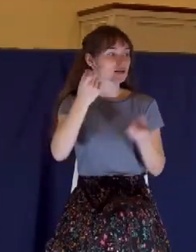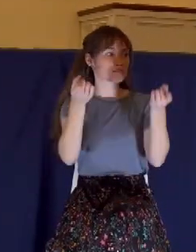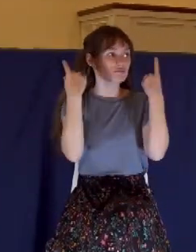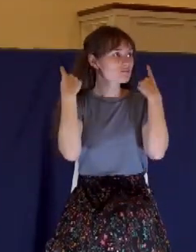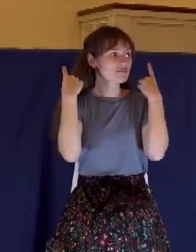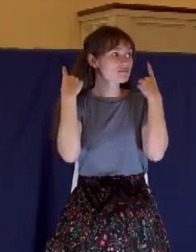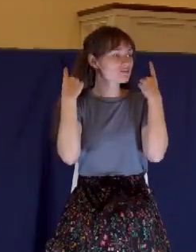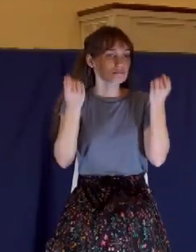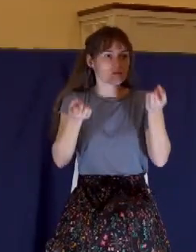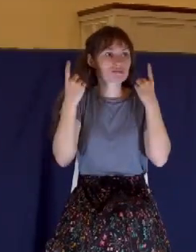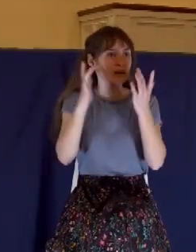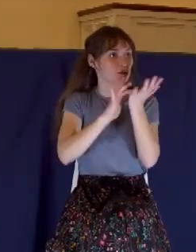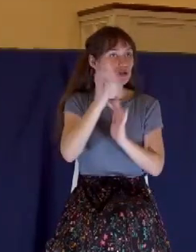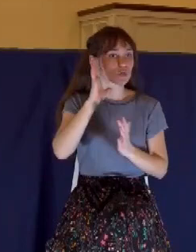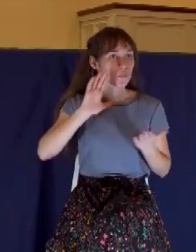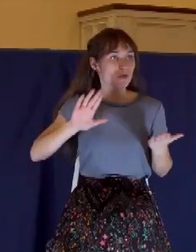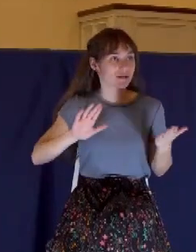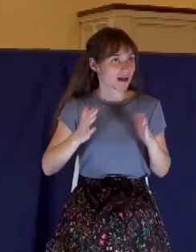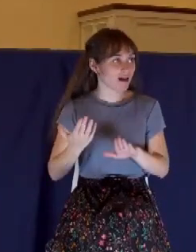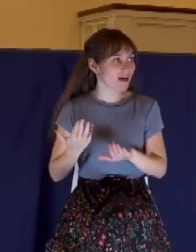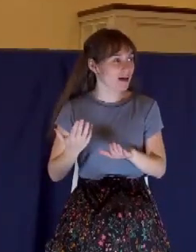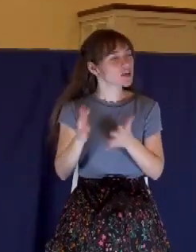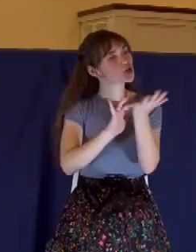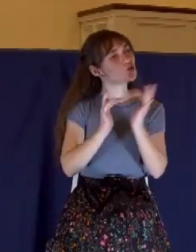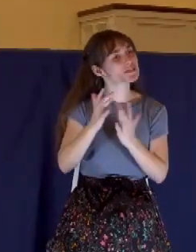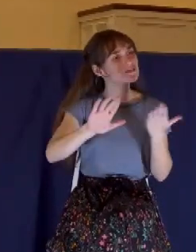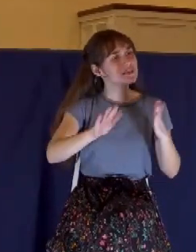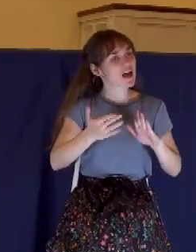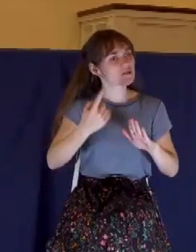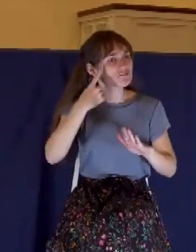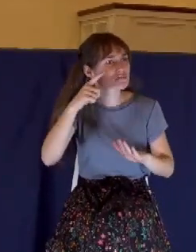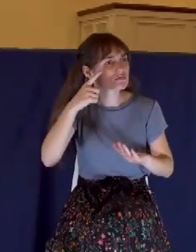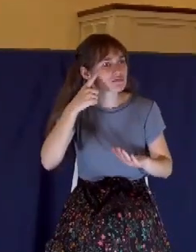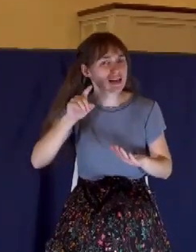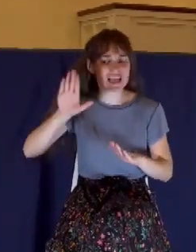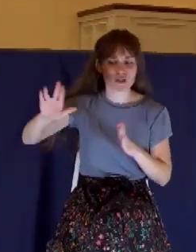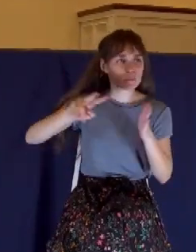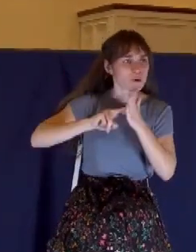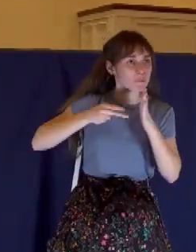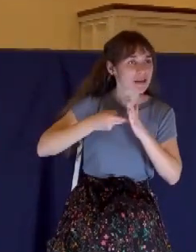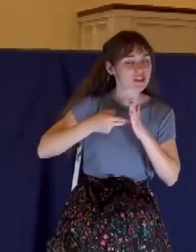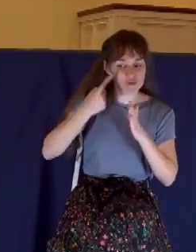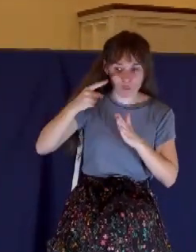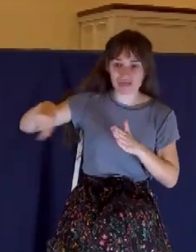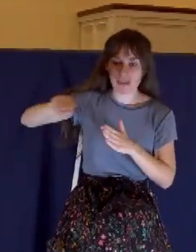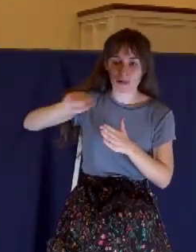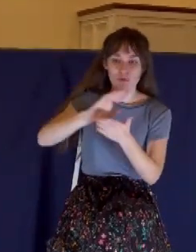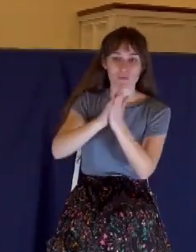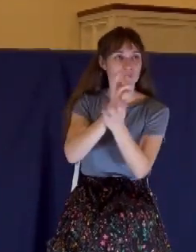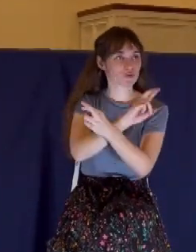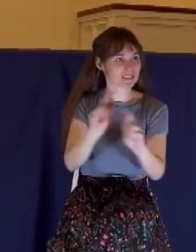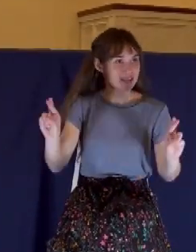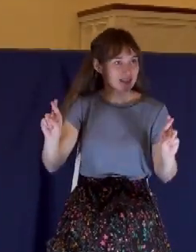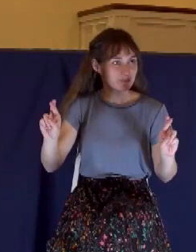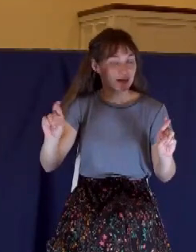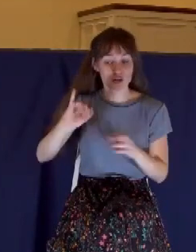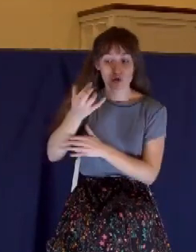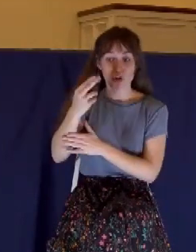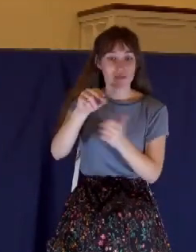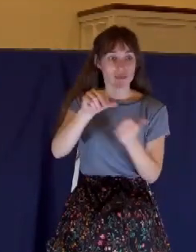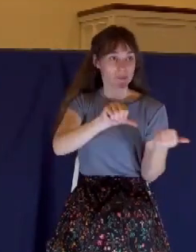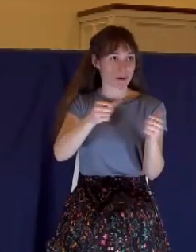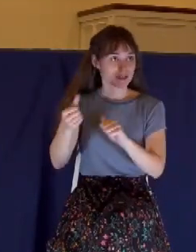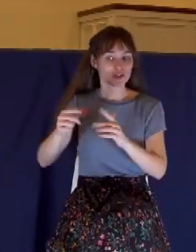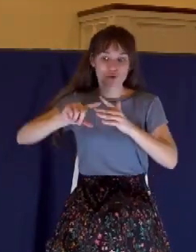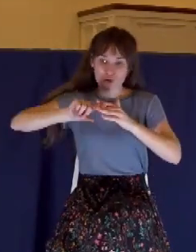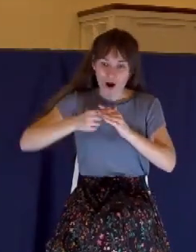and the purpose of His death was to redeem them. John the Baptist introduced His whole ministry by saying, Behold, the Lamb